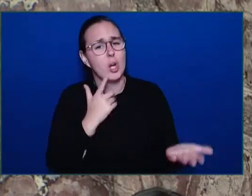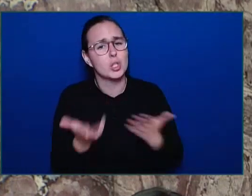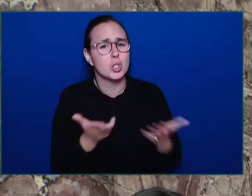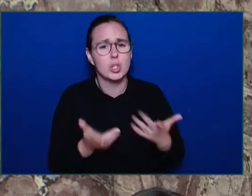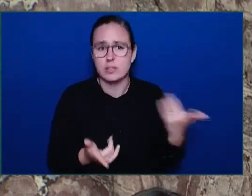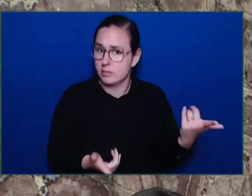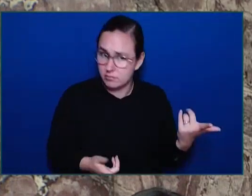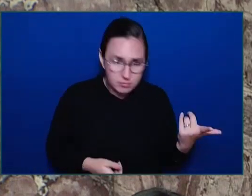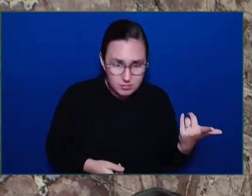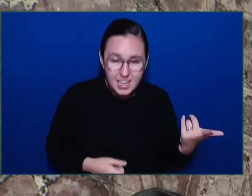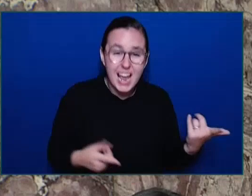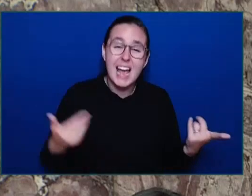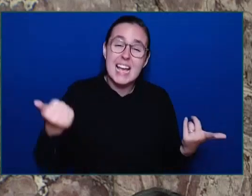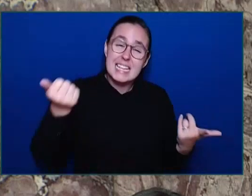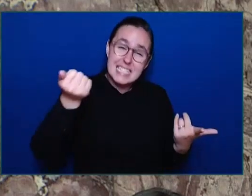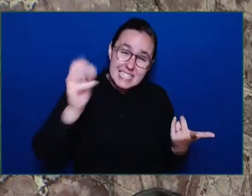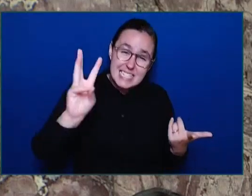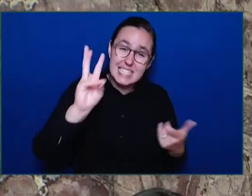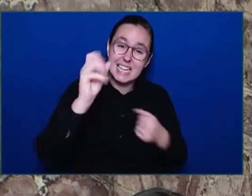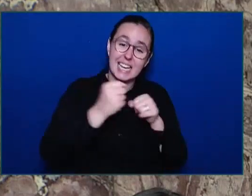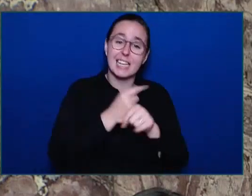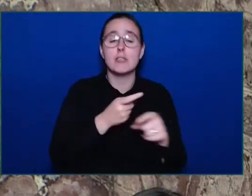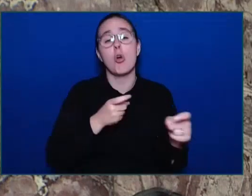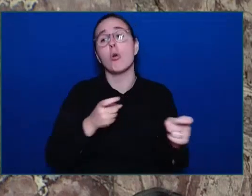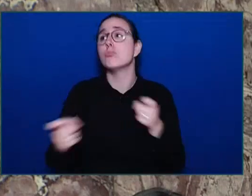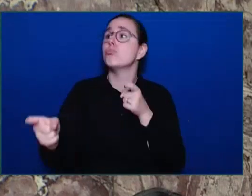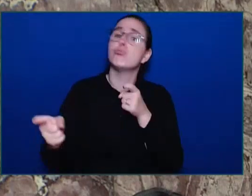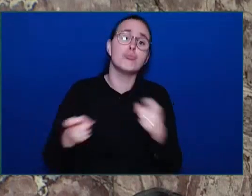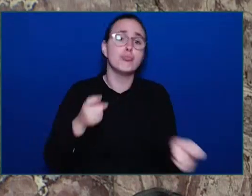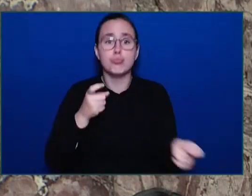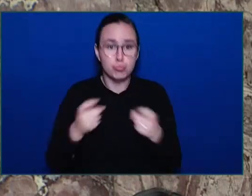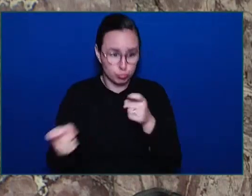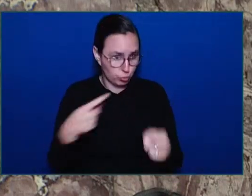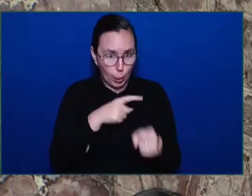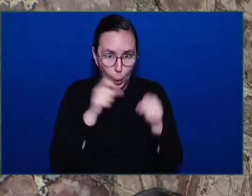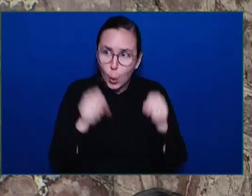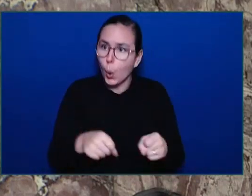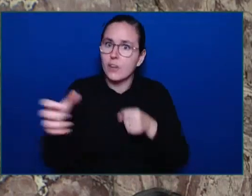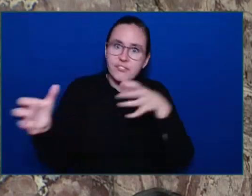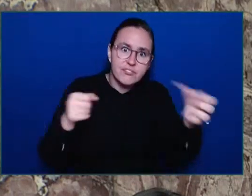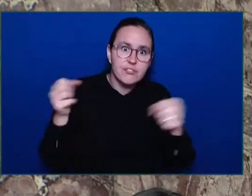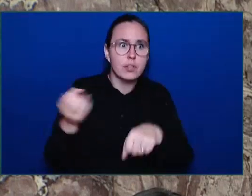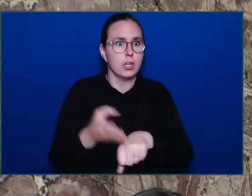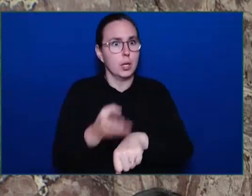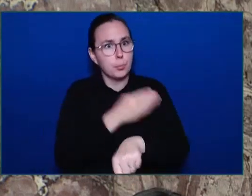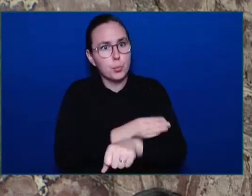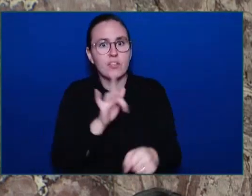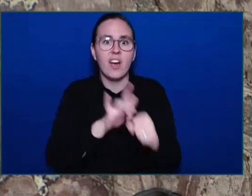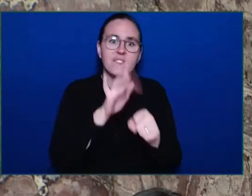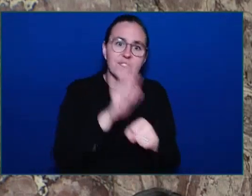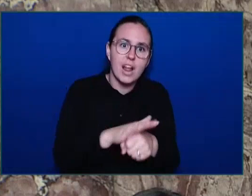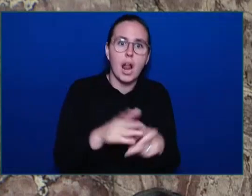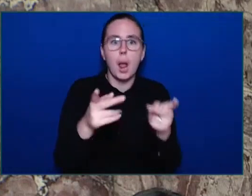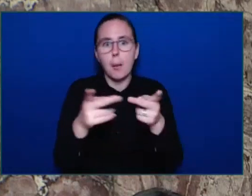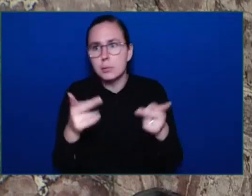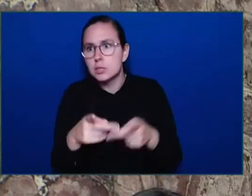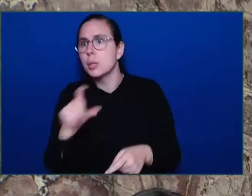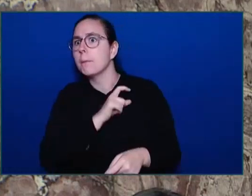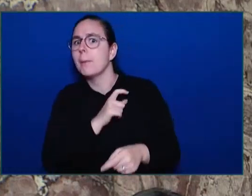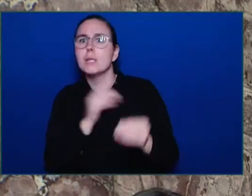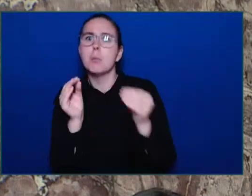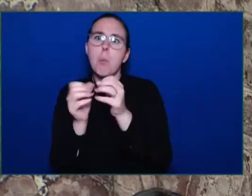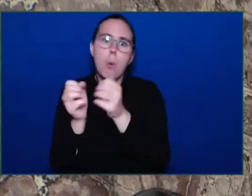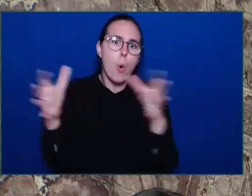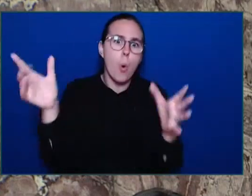fill the provincial police line, Honourable Speaker, and they failed to do that. Those are actions, Honourable Speaker, that this side of the House is doing, Honourable